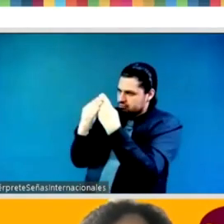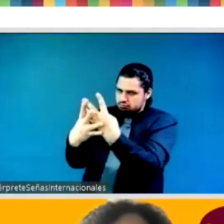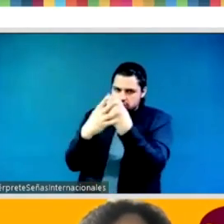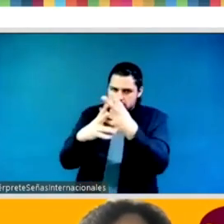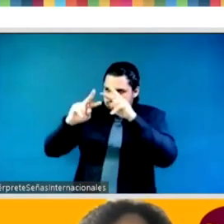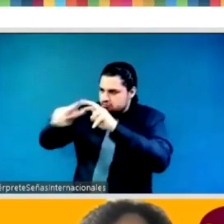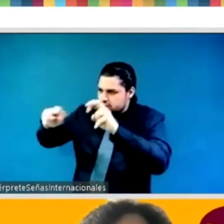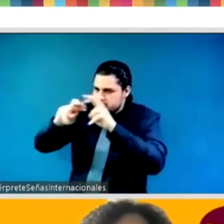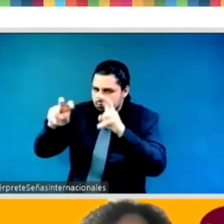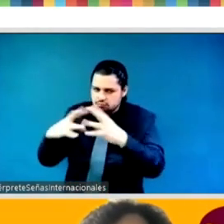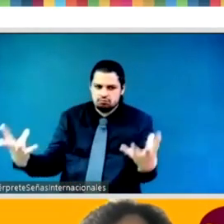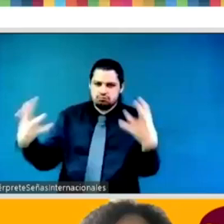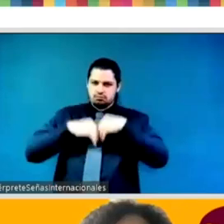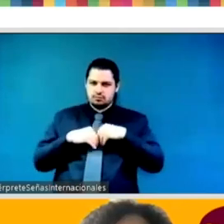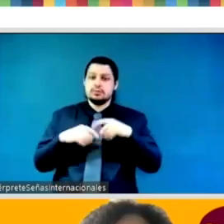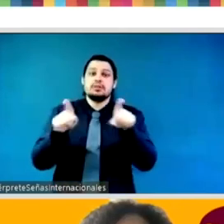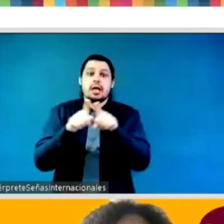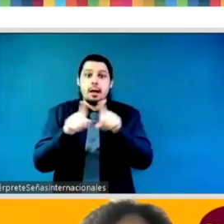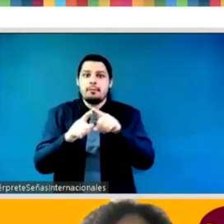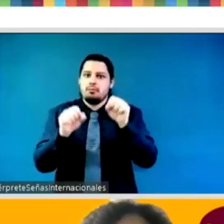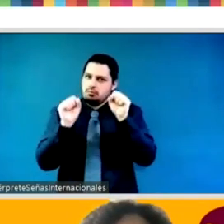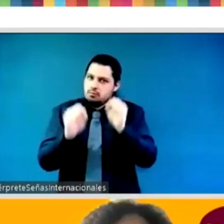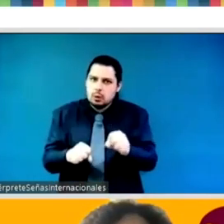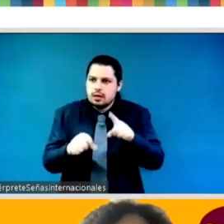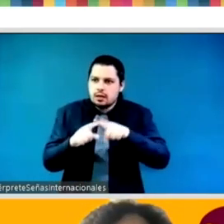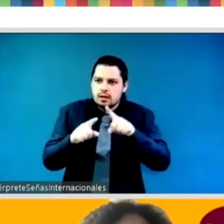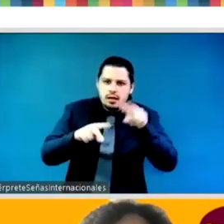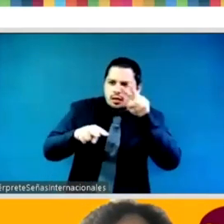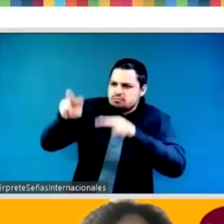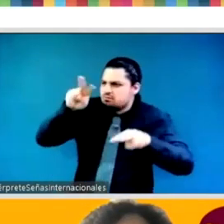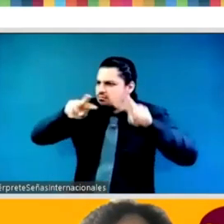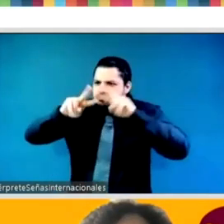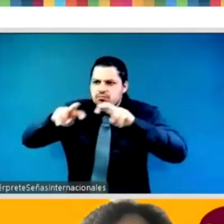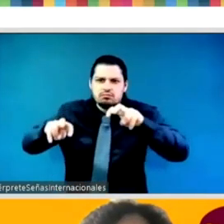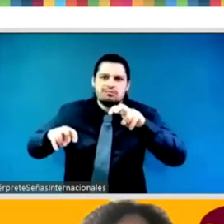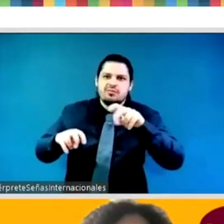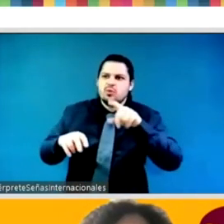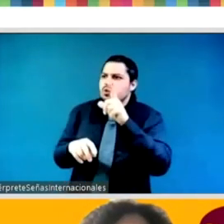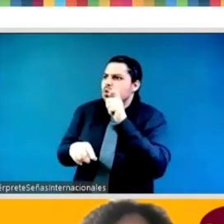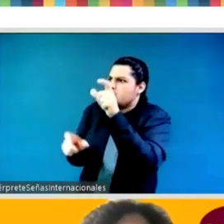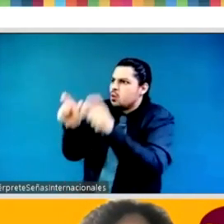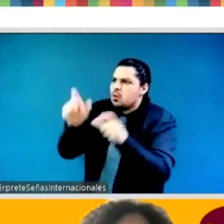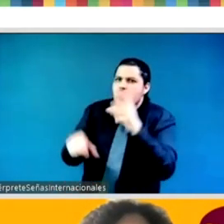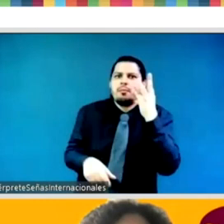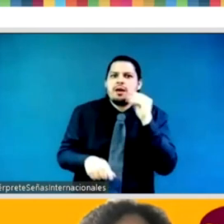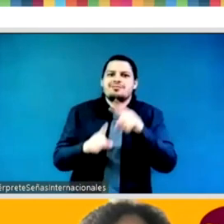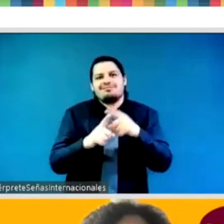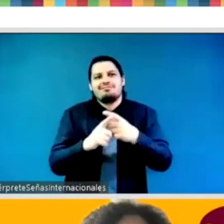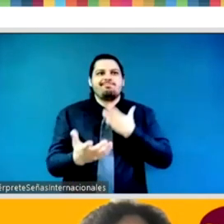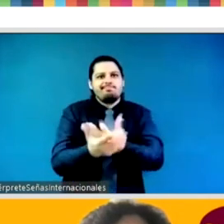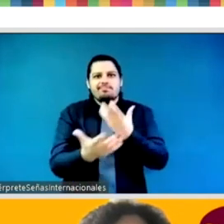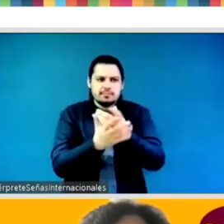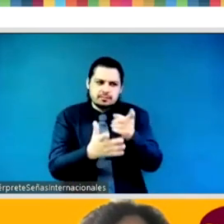commitments are not just action somewhere else but within yourself and your own organizations that is something i would say thanks thank you so